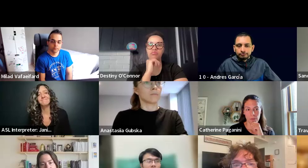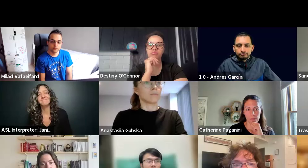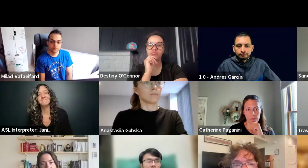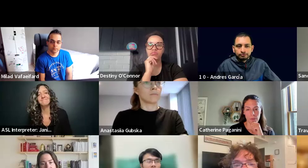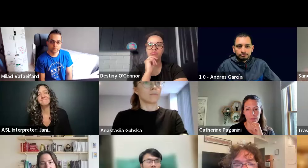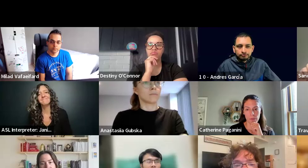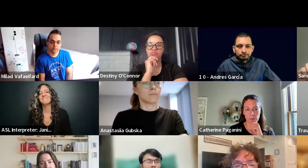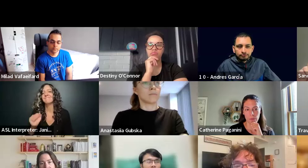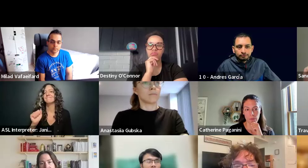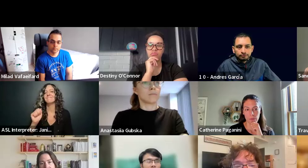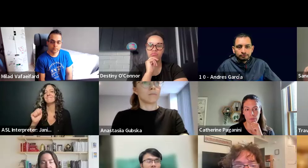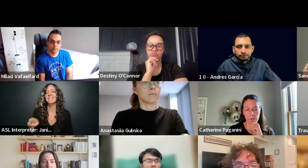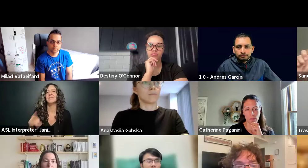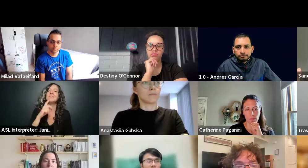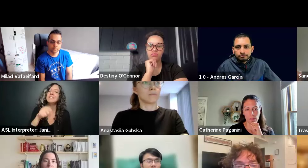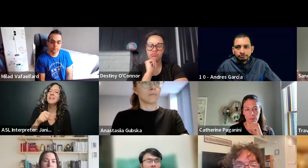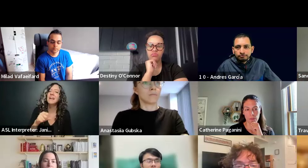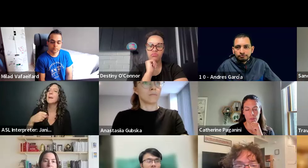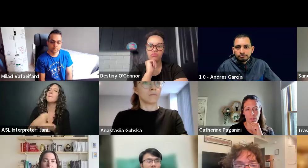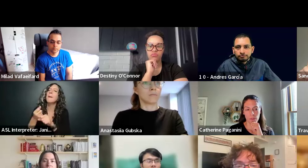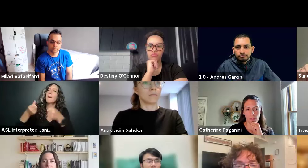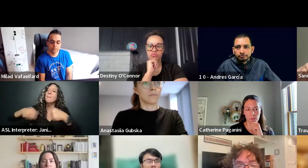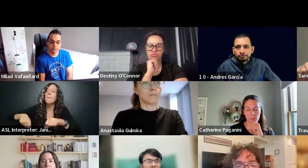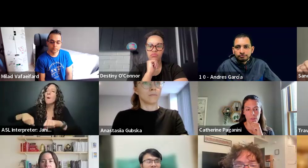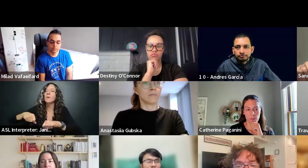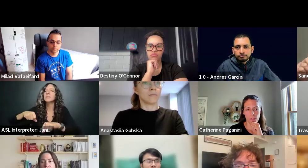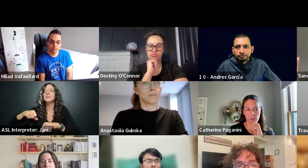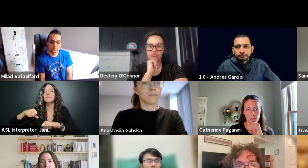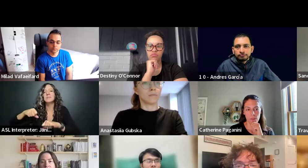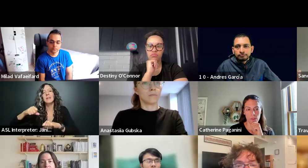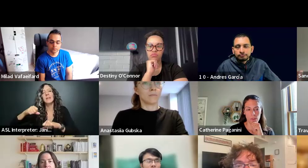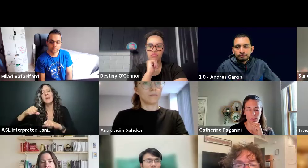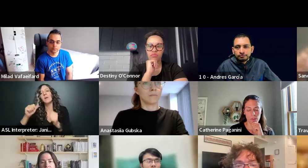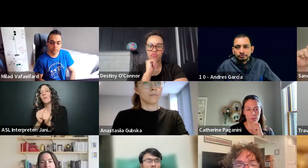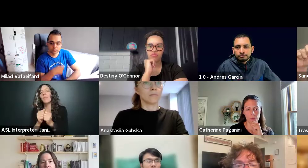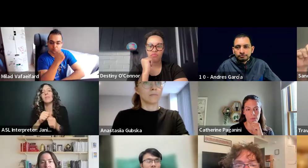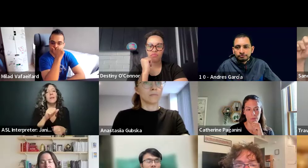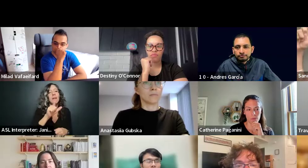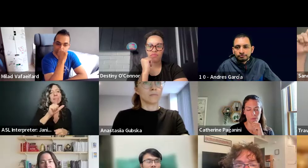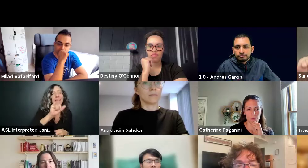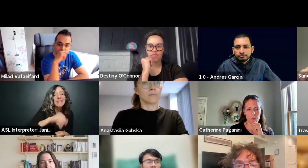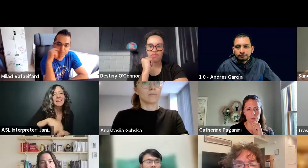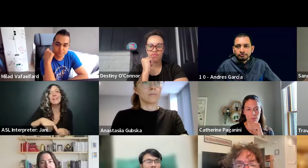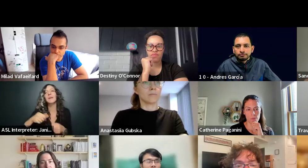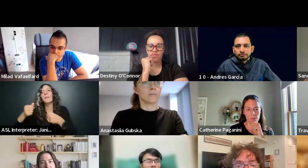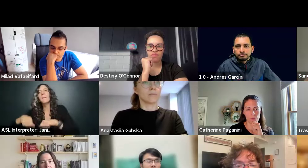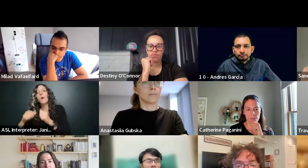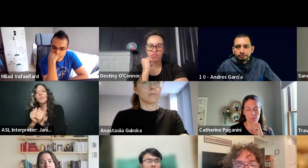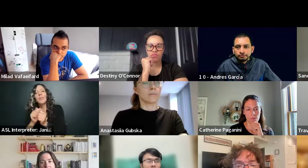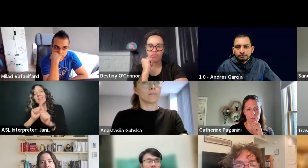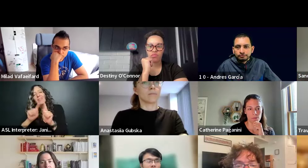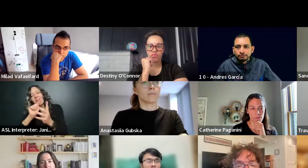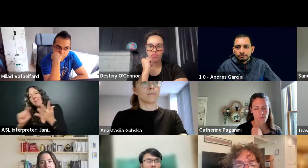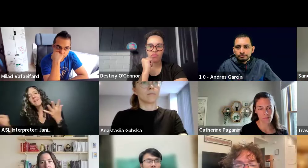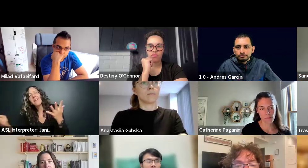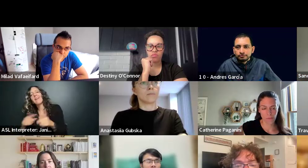Yeah. Like they could post about us in Twitter. They could post about us in linking. that handle has a lot of followers. If